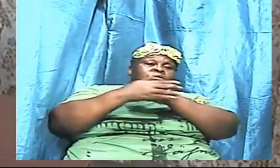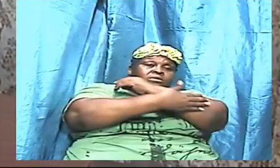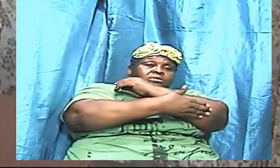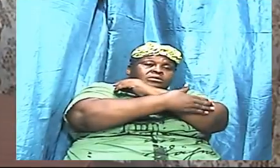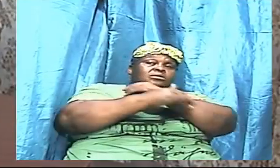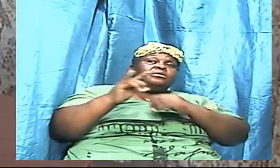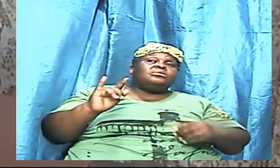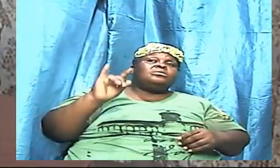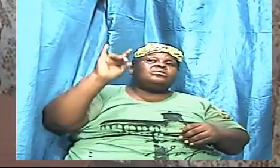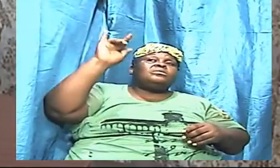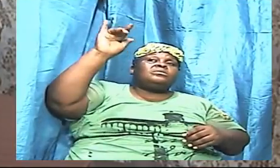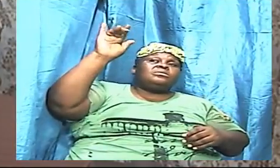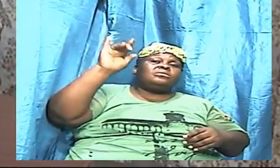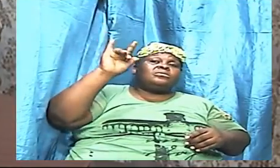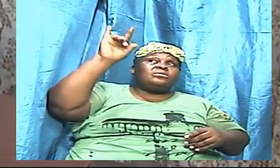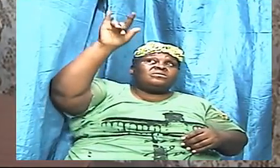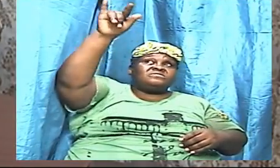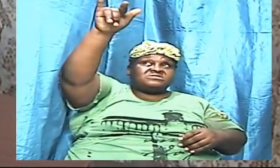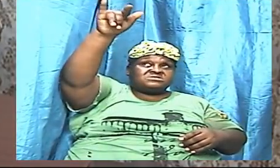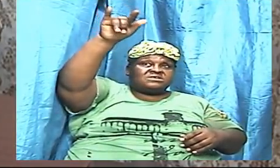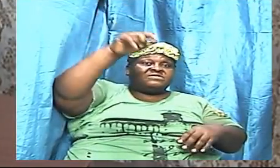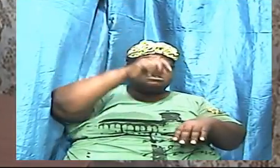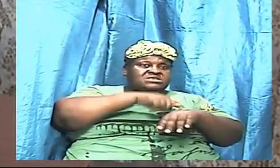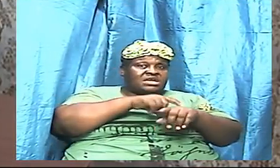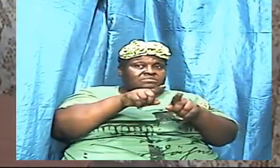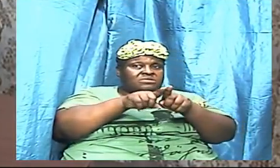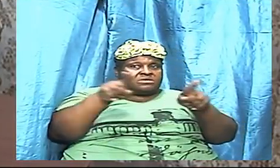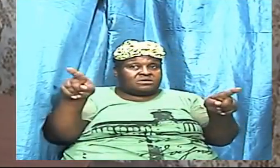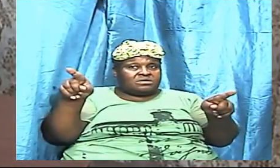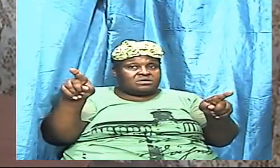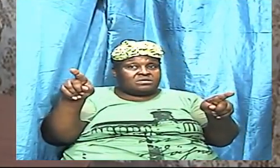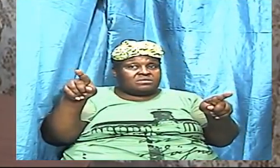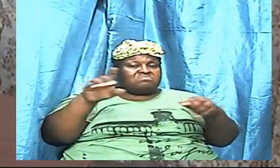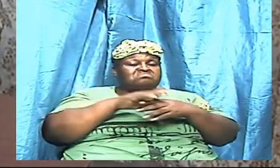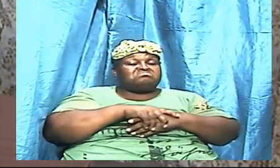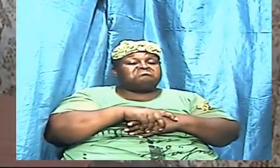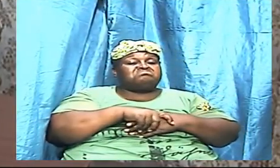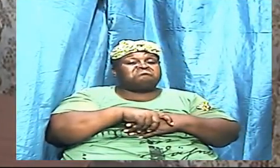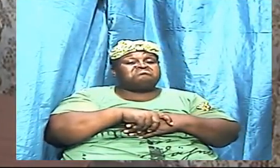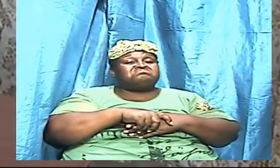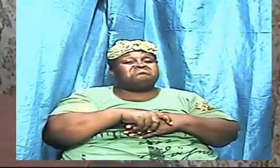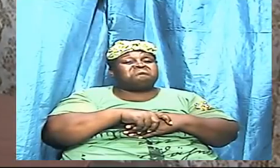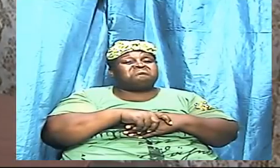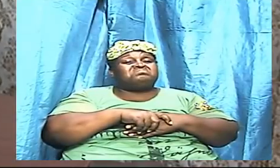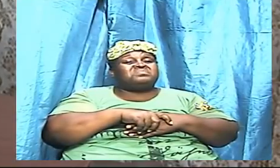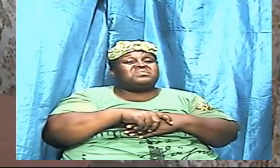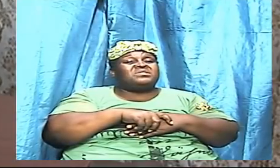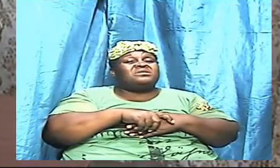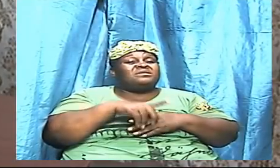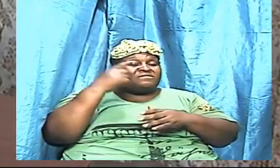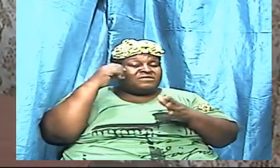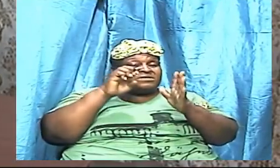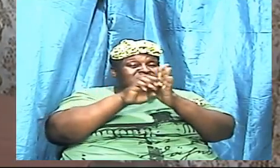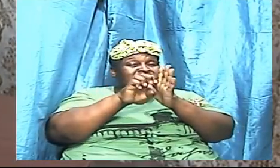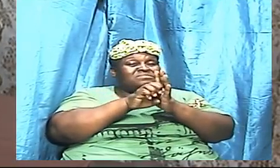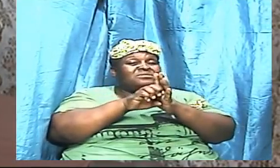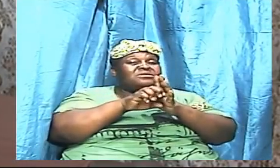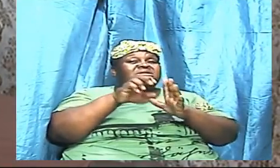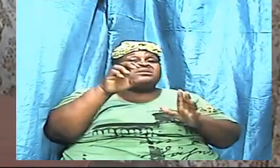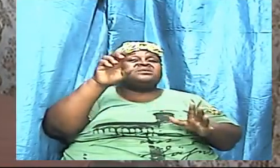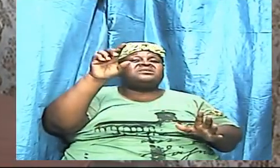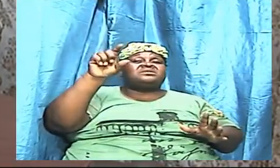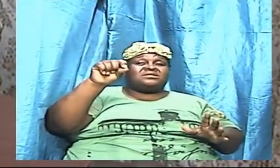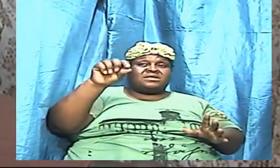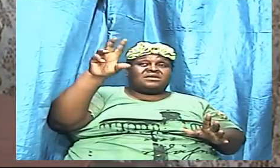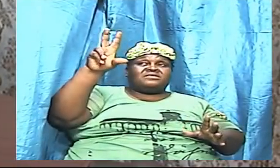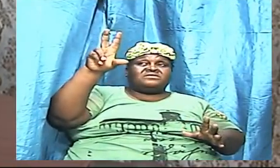time difference so we are going to standardize the time for for example if it's 930 we're